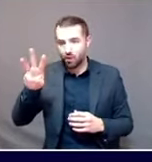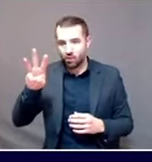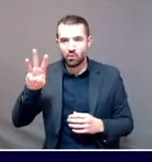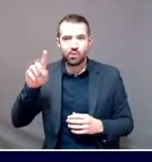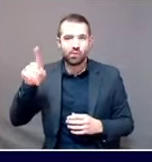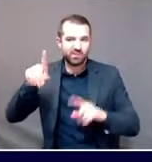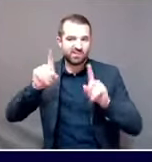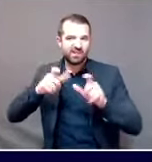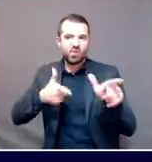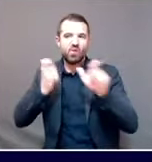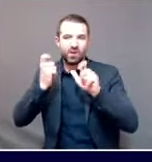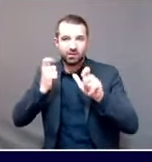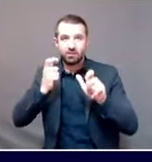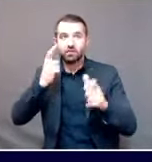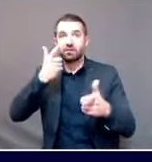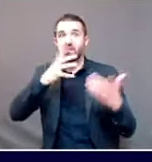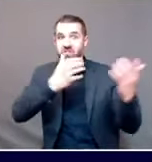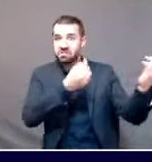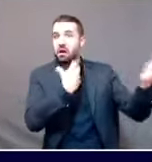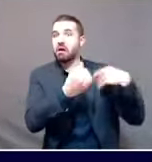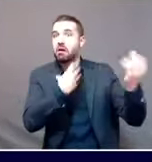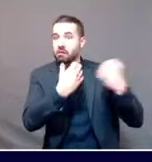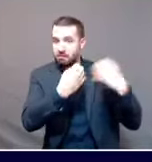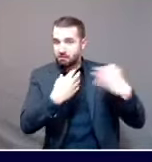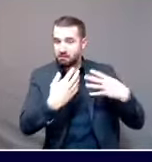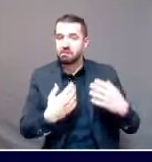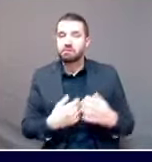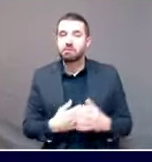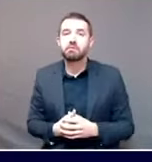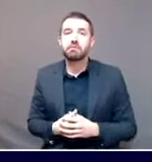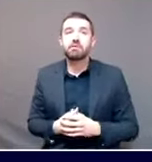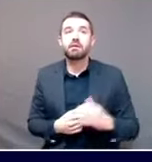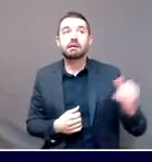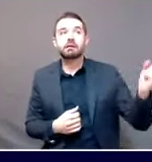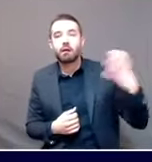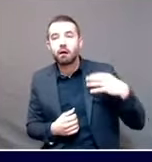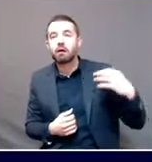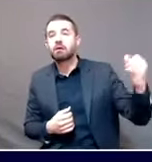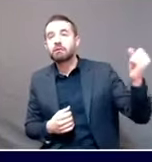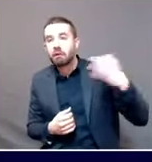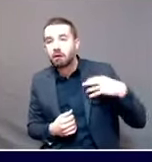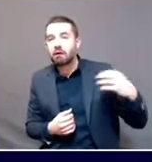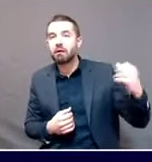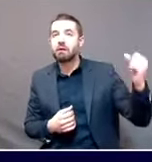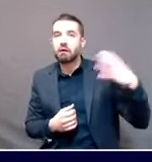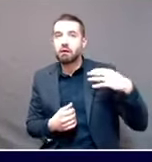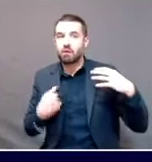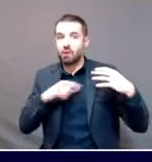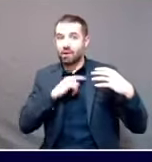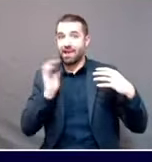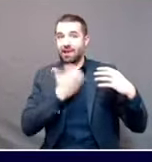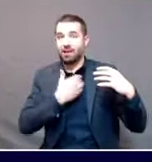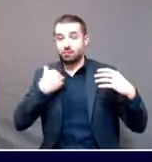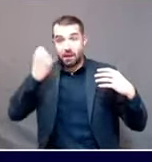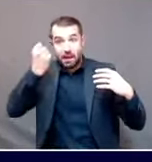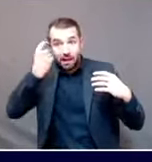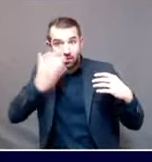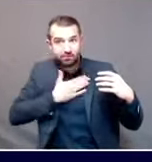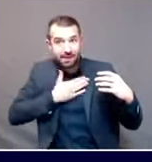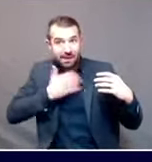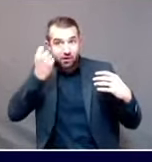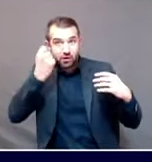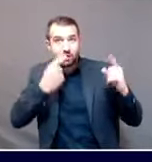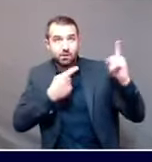We understand in part because of a supply chain issue, but nonetheless, we are reliant on those BinaxNOW tests.